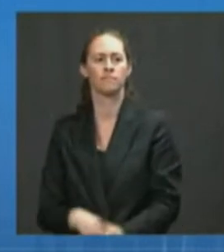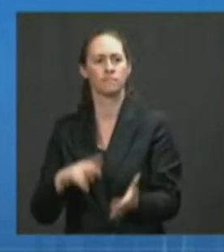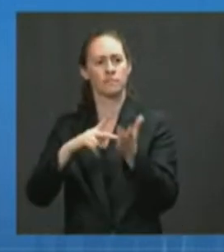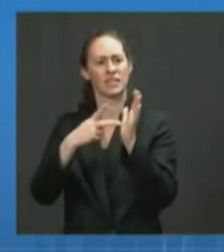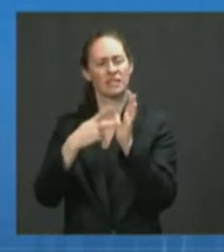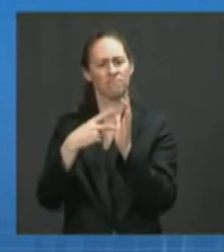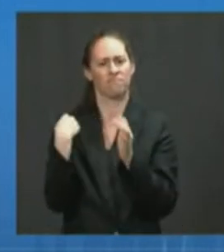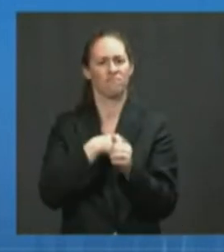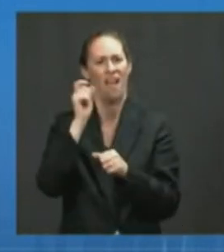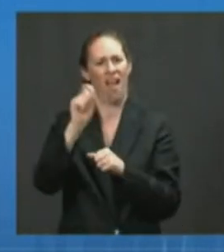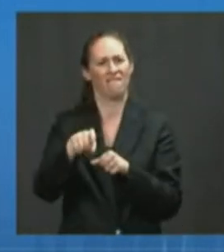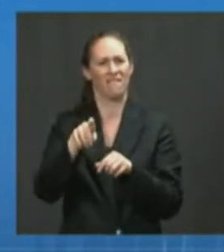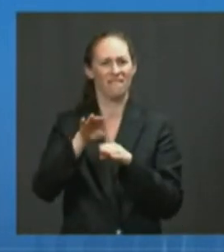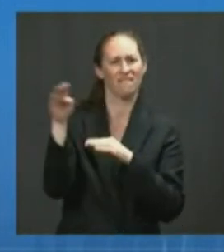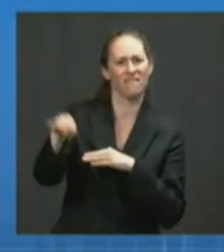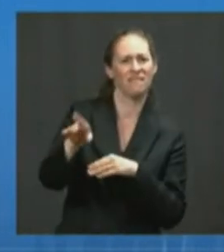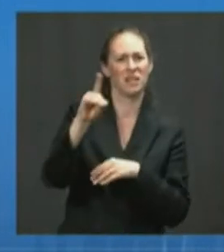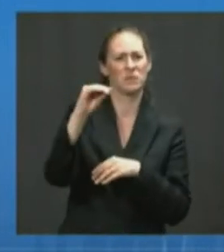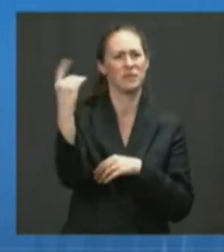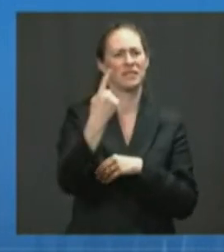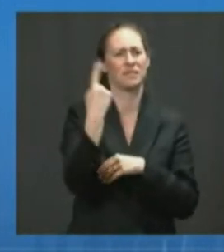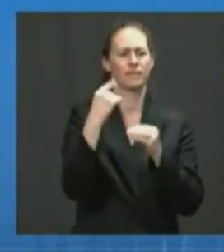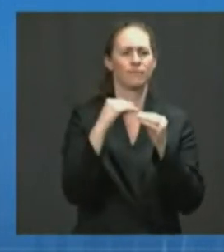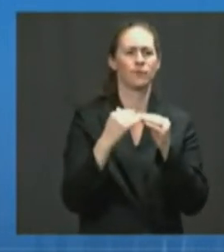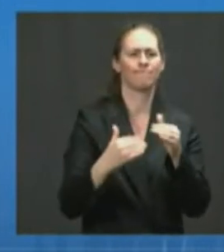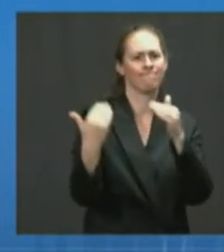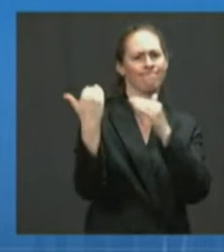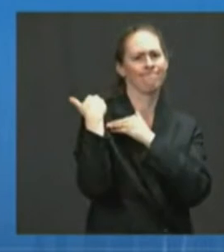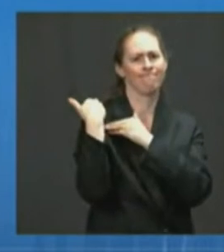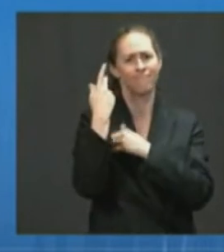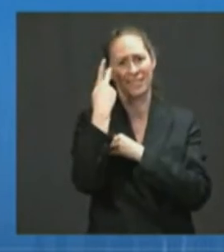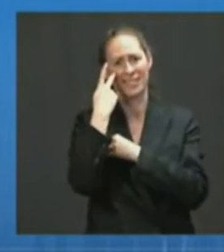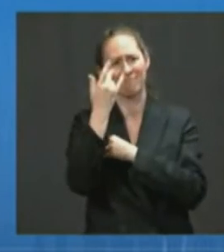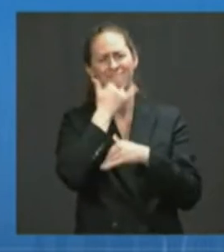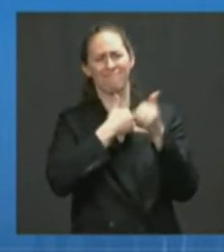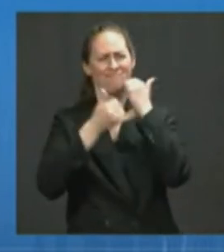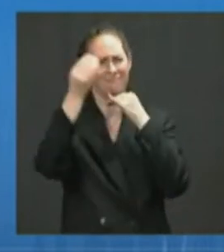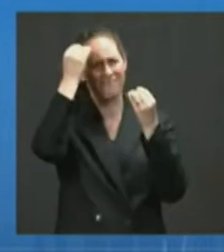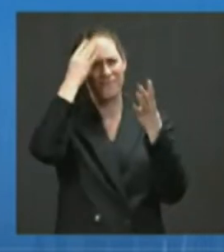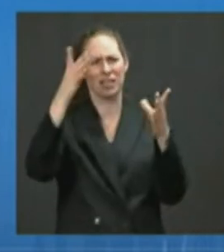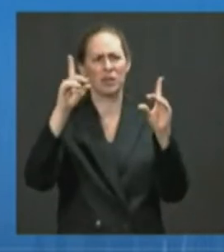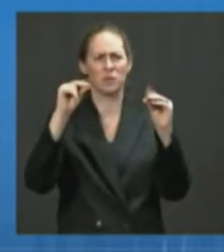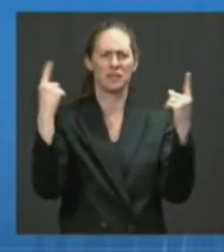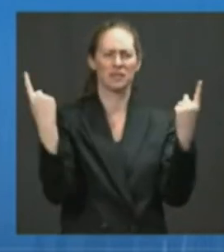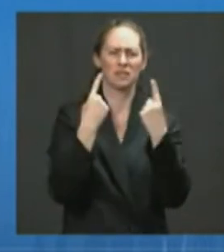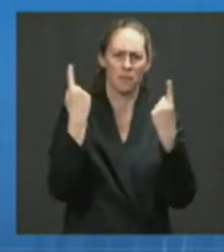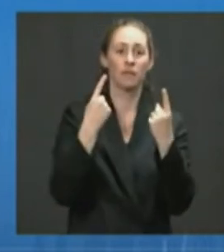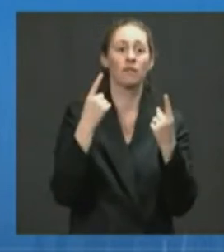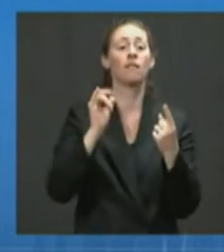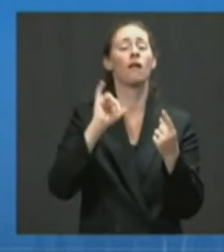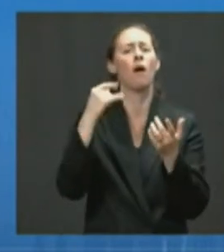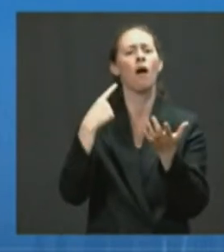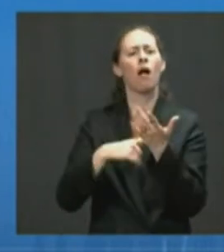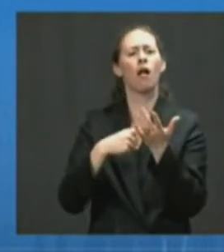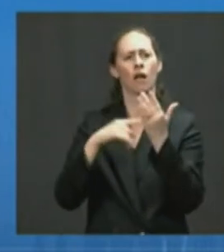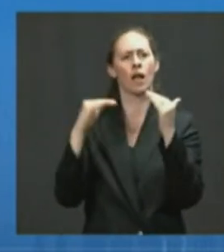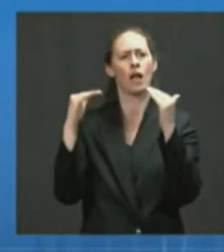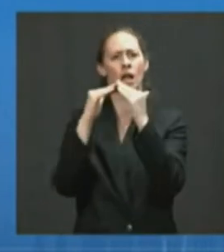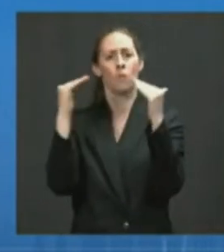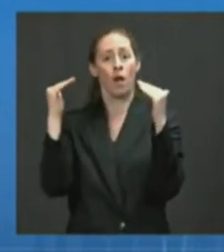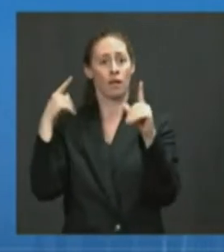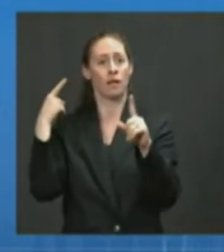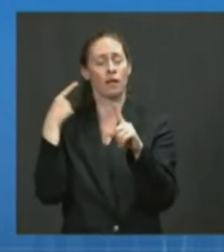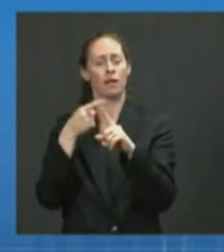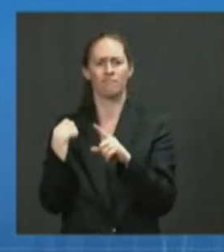to address health misinformation. A word about equity, though. We recognize that equity must be at the center of our work to confront